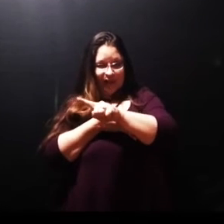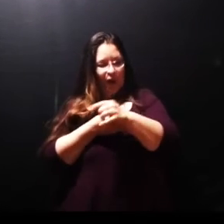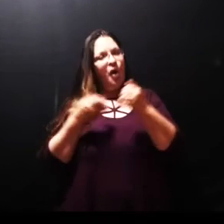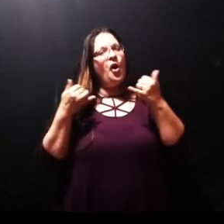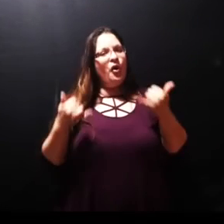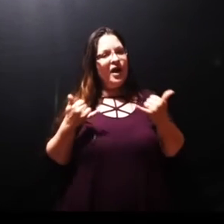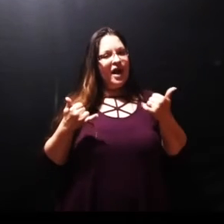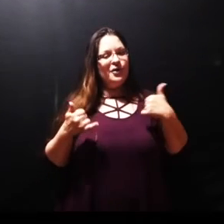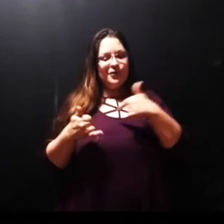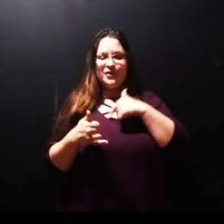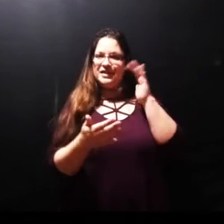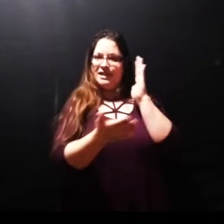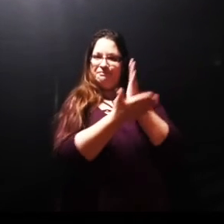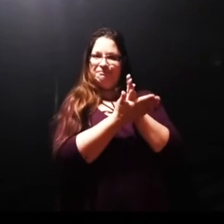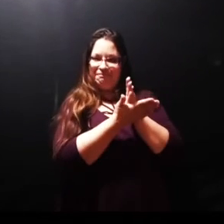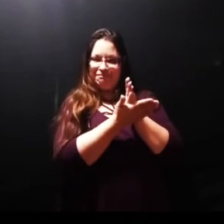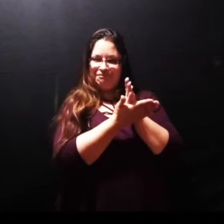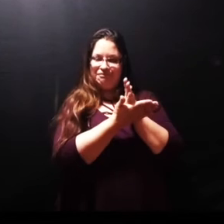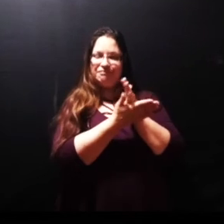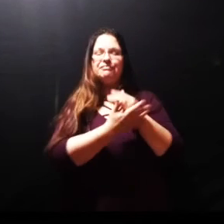today in scripturally